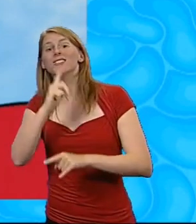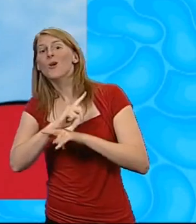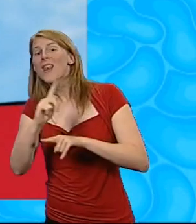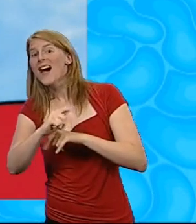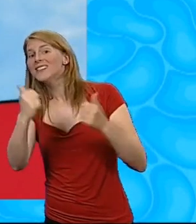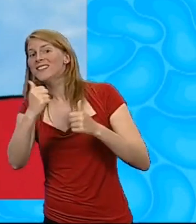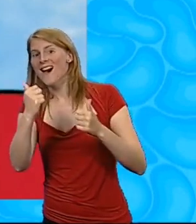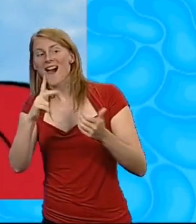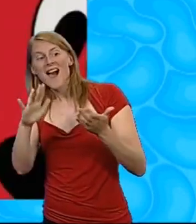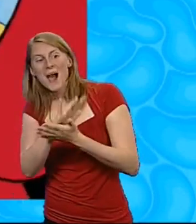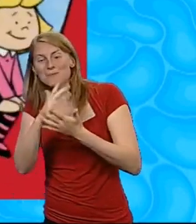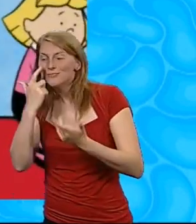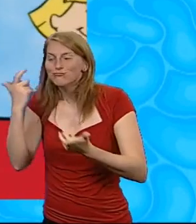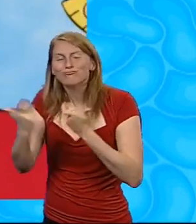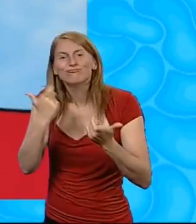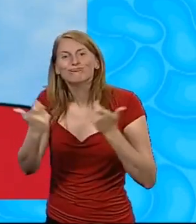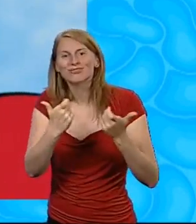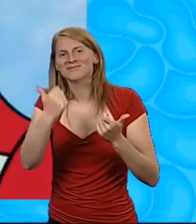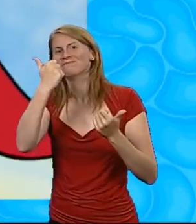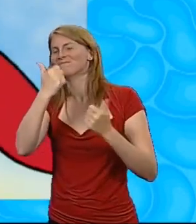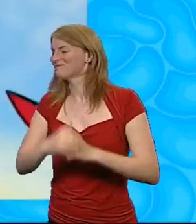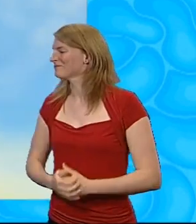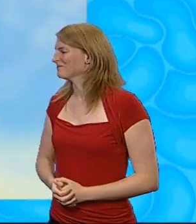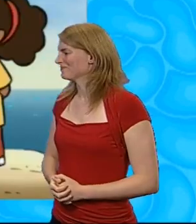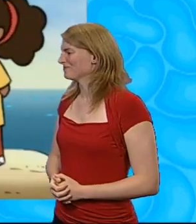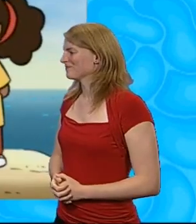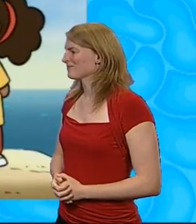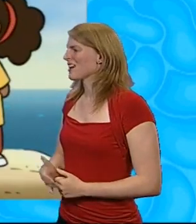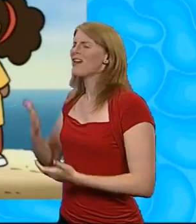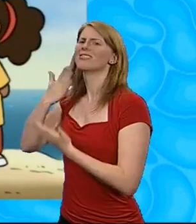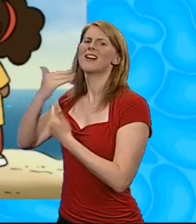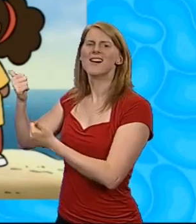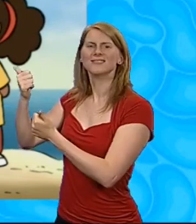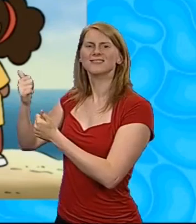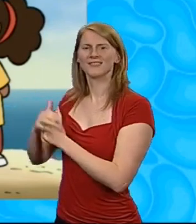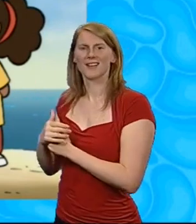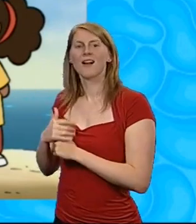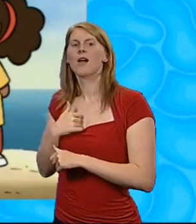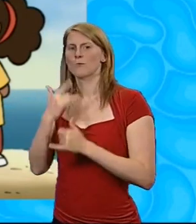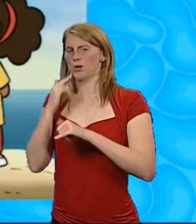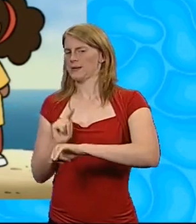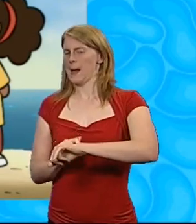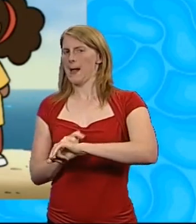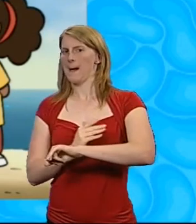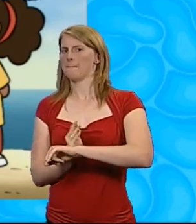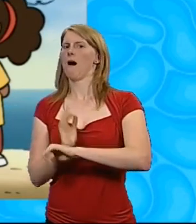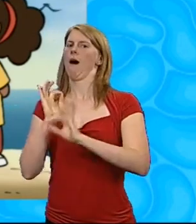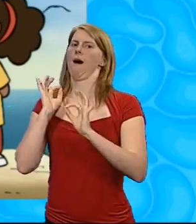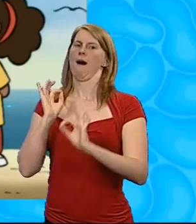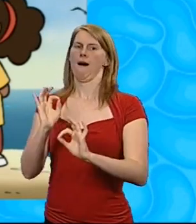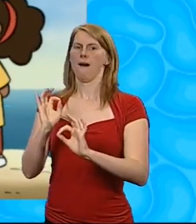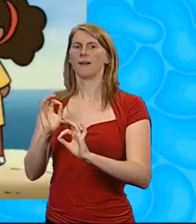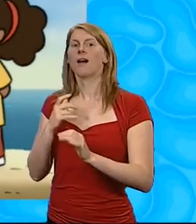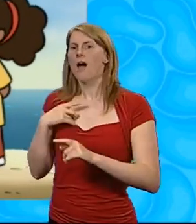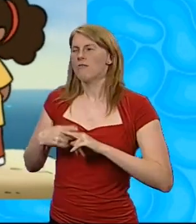shell hunting. Thanks for the ride, Clifford. Let me check my timer. Yes! We're back on